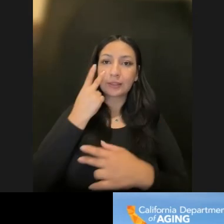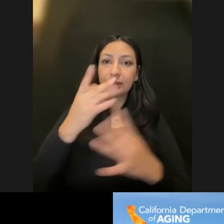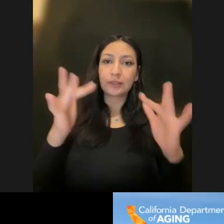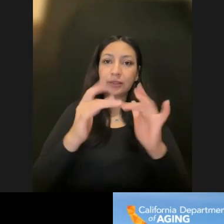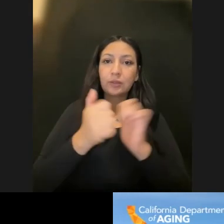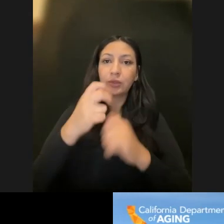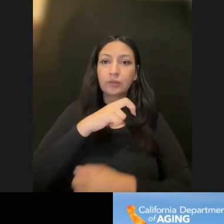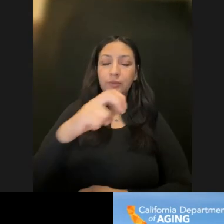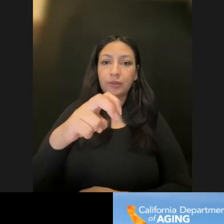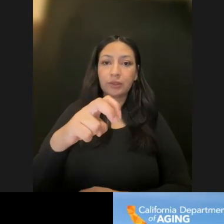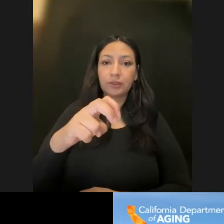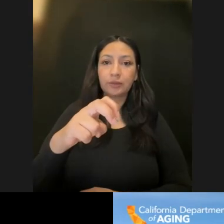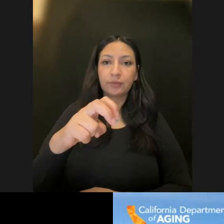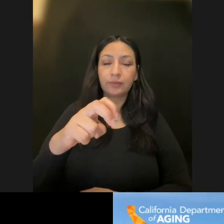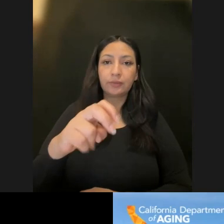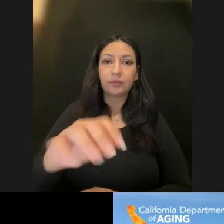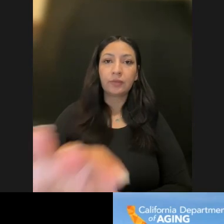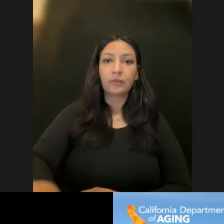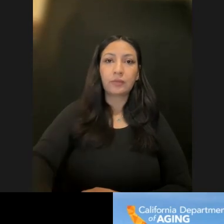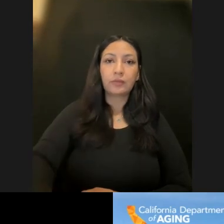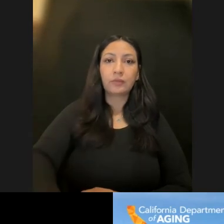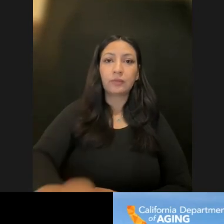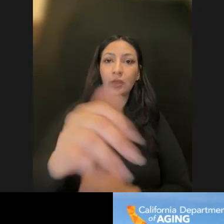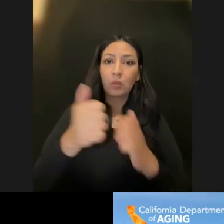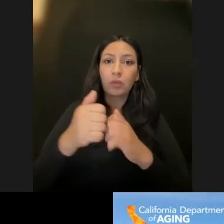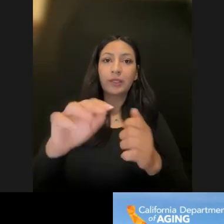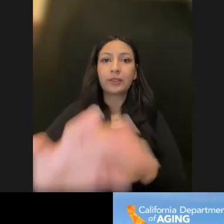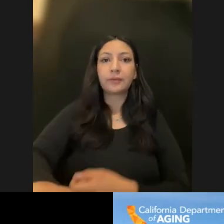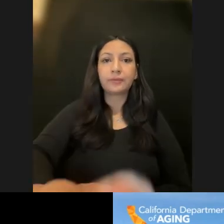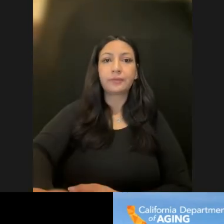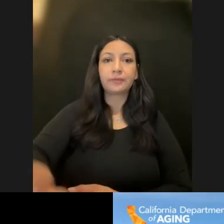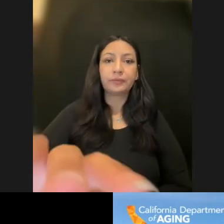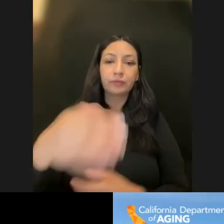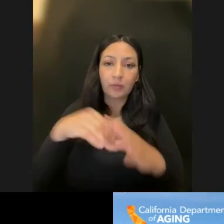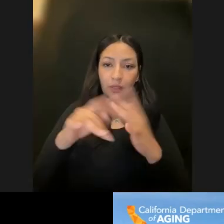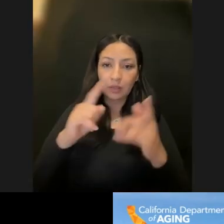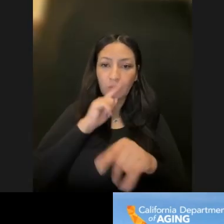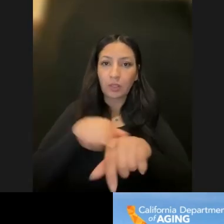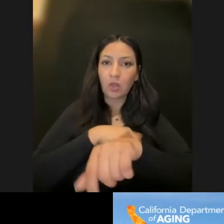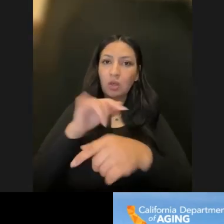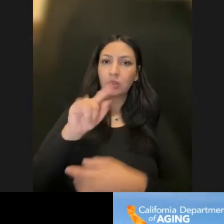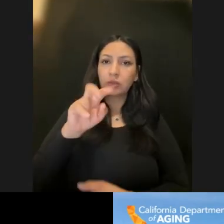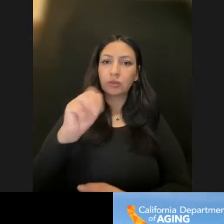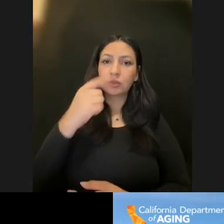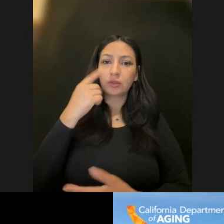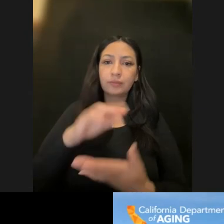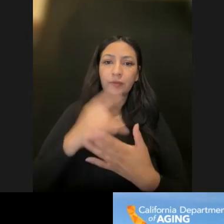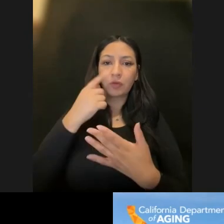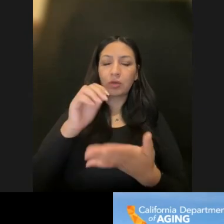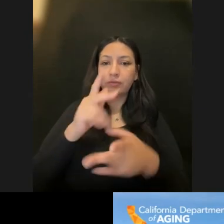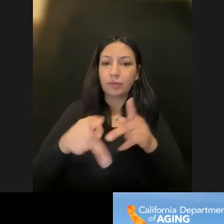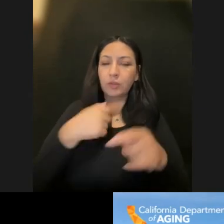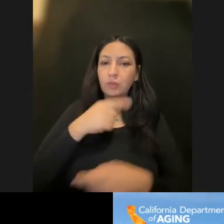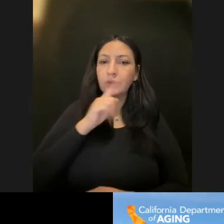transportation with accessing long-term care solutions for people. And I was also just curious,